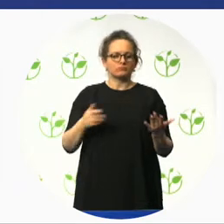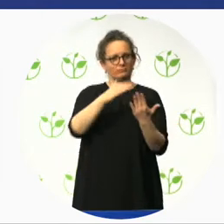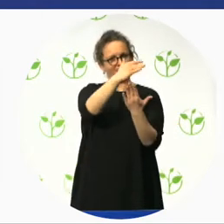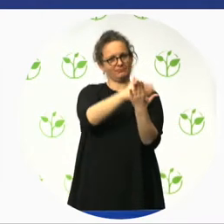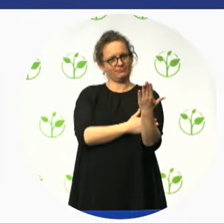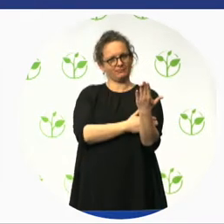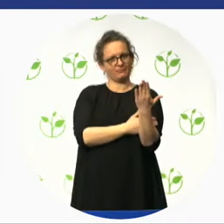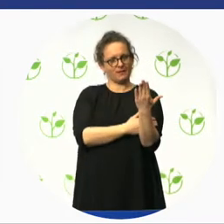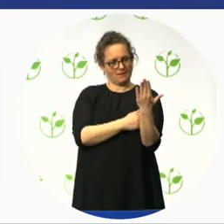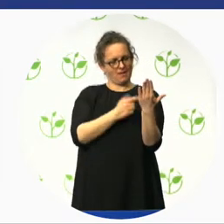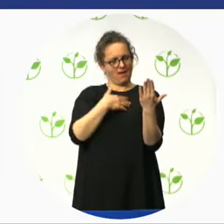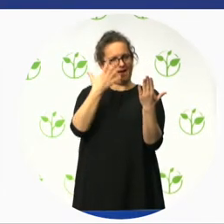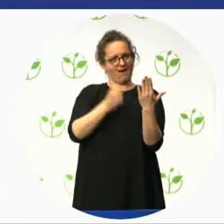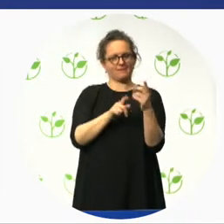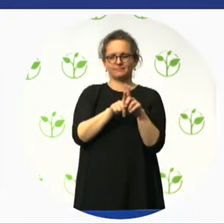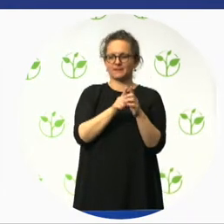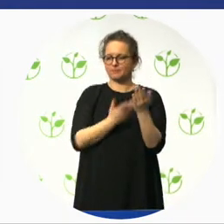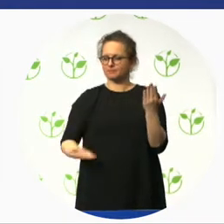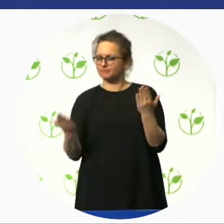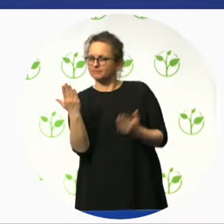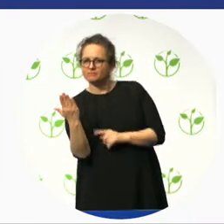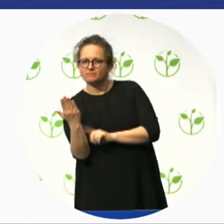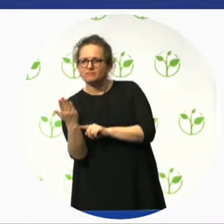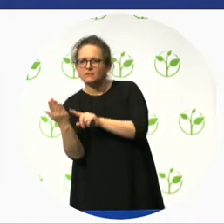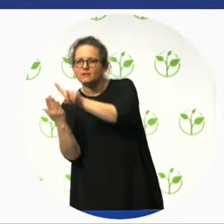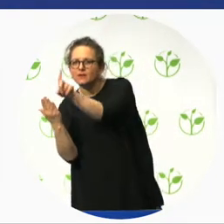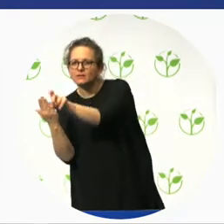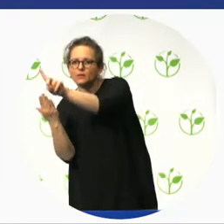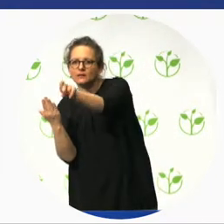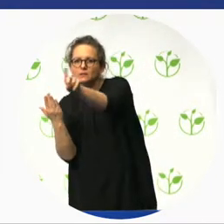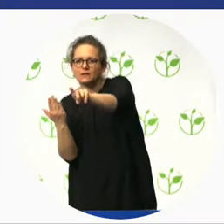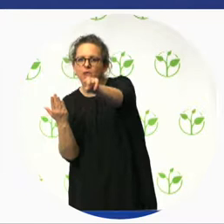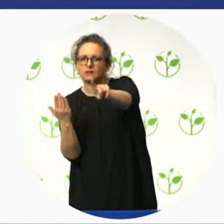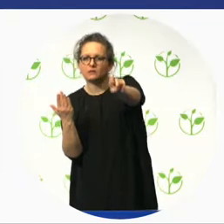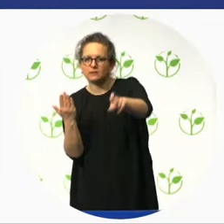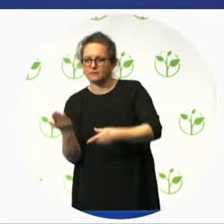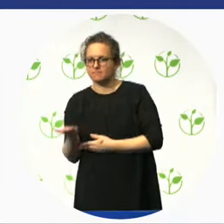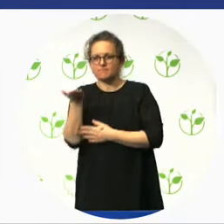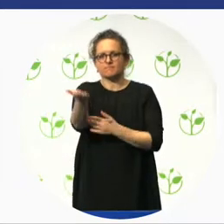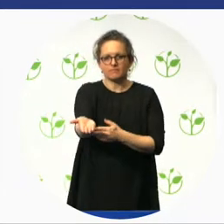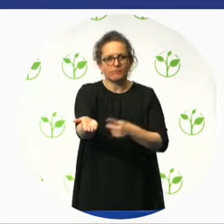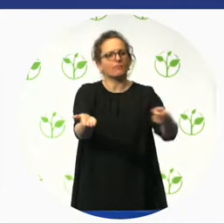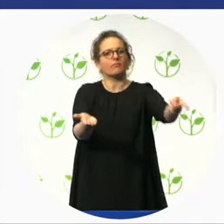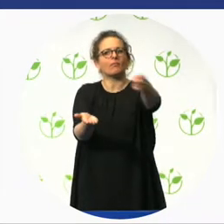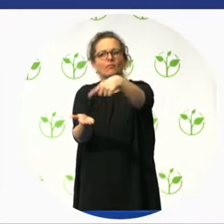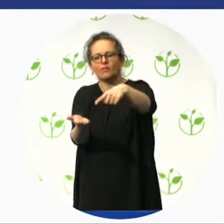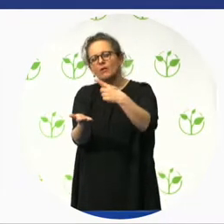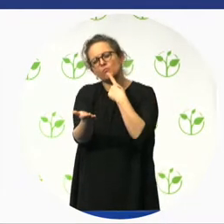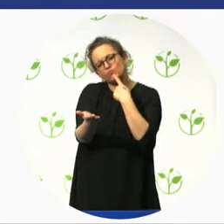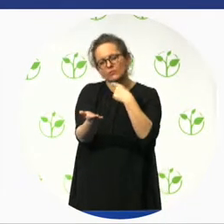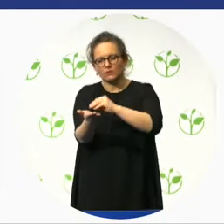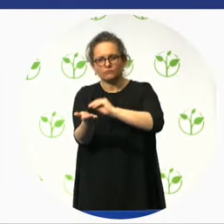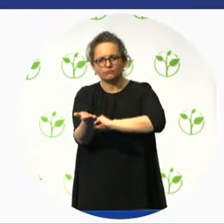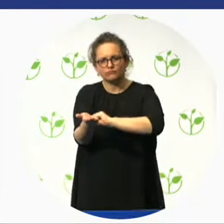It ultimately looks at a function of a space and considers the holistic user experience. We focused